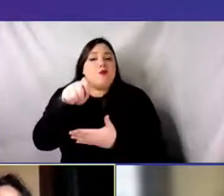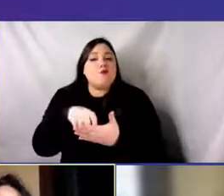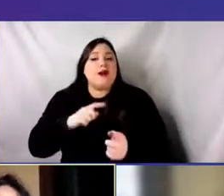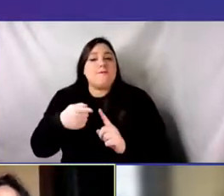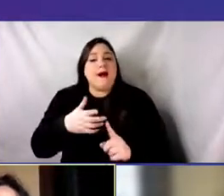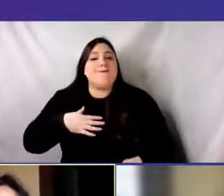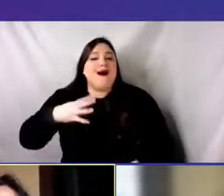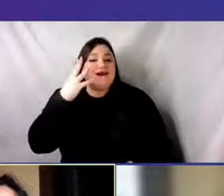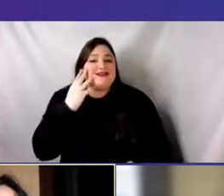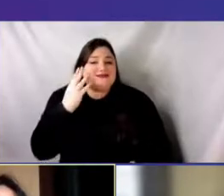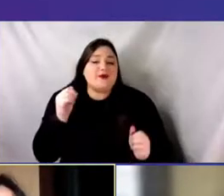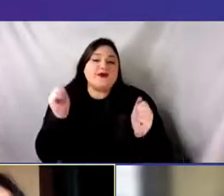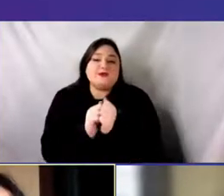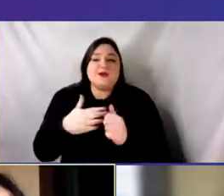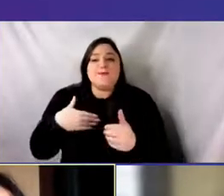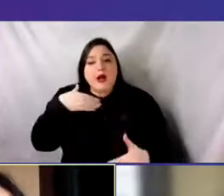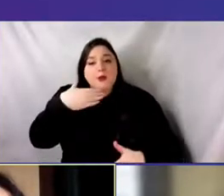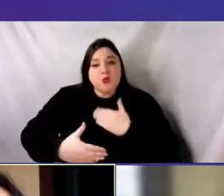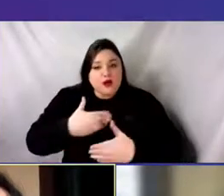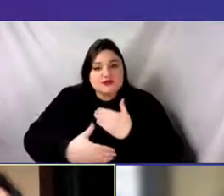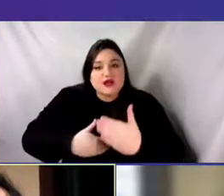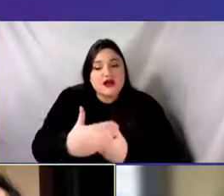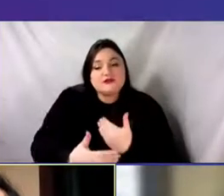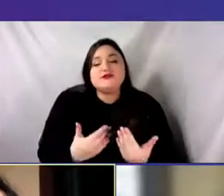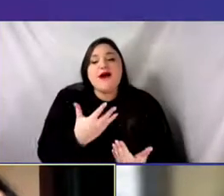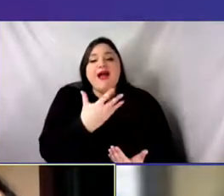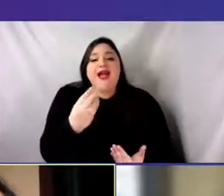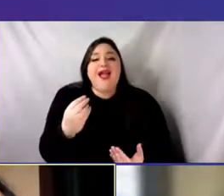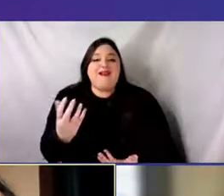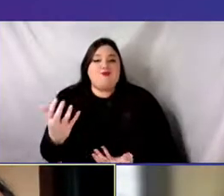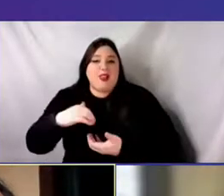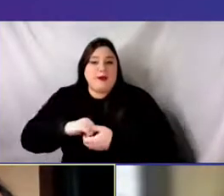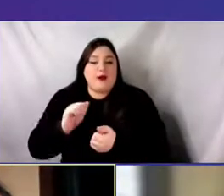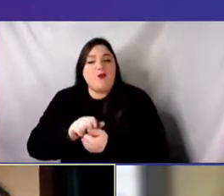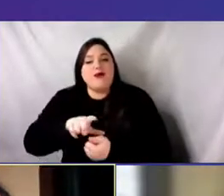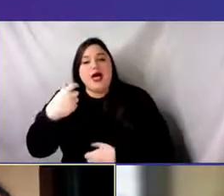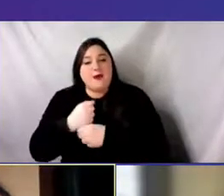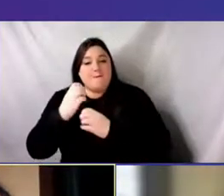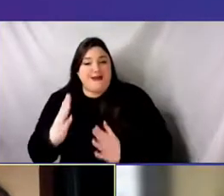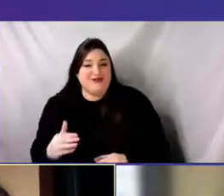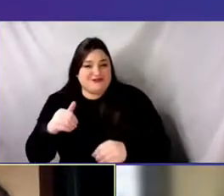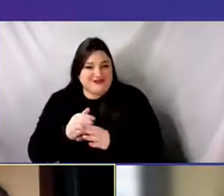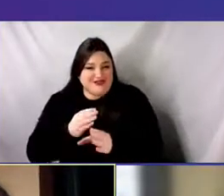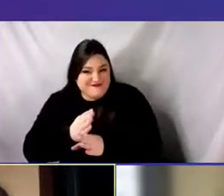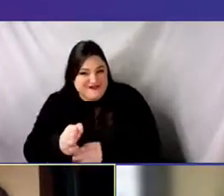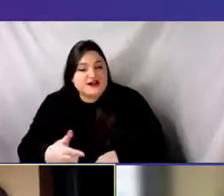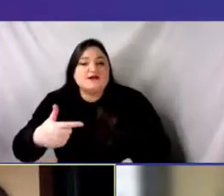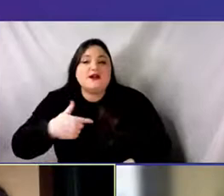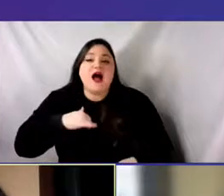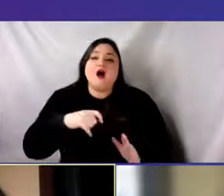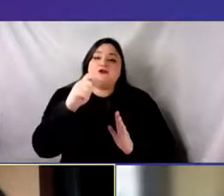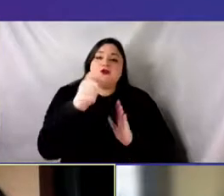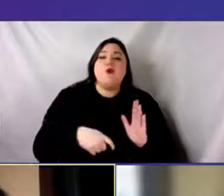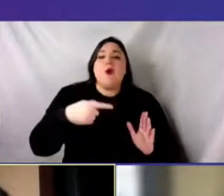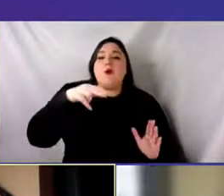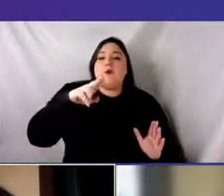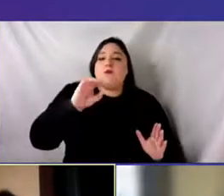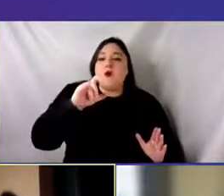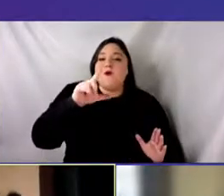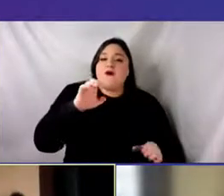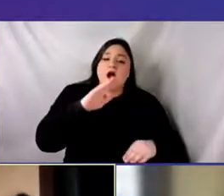well as reported on other makers in the field. I've profiled artists and how they approach their creative processes.